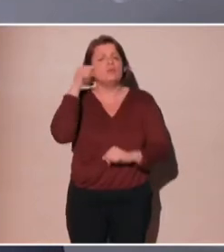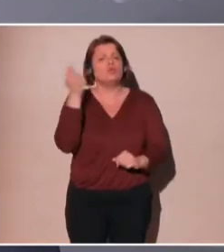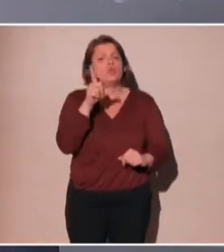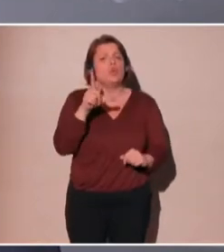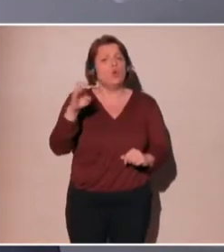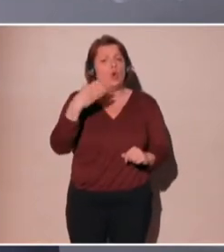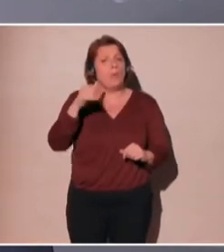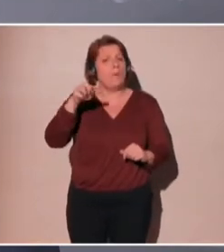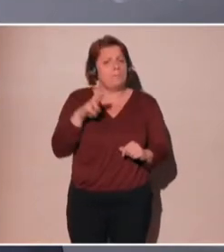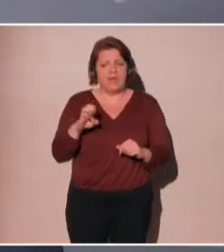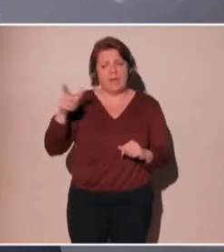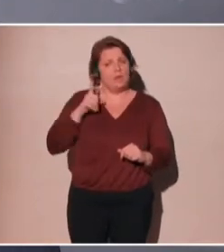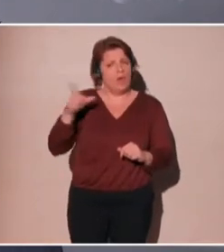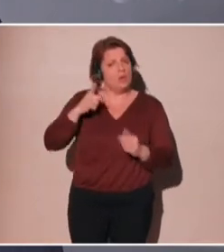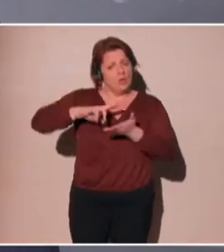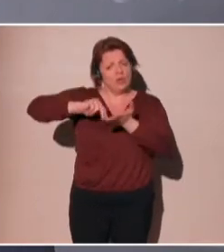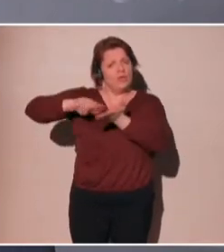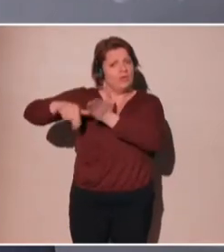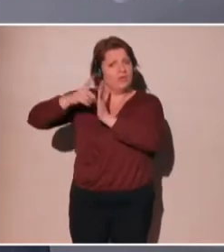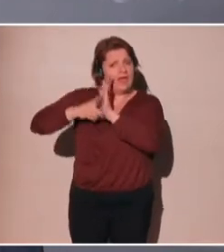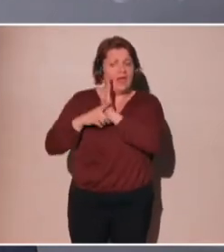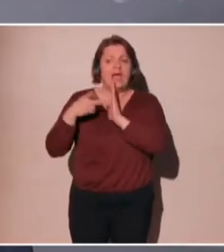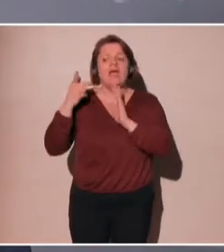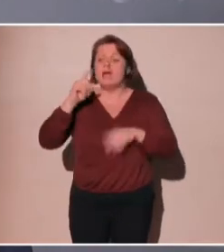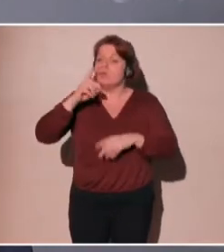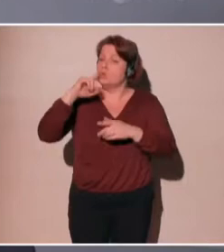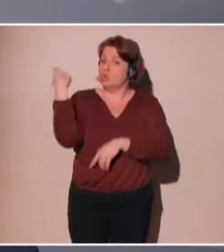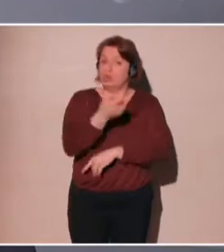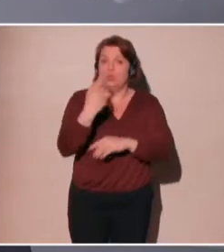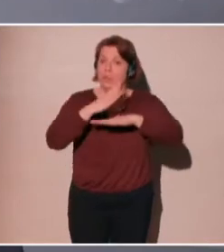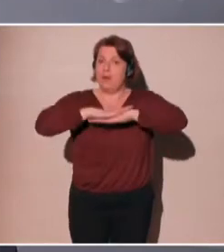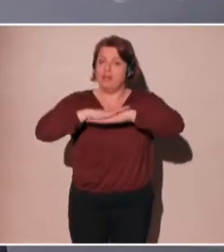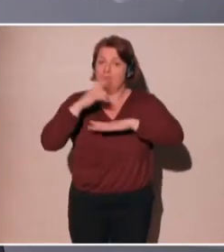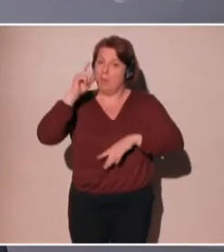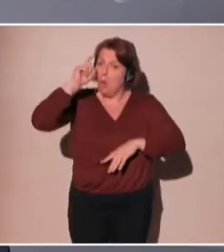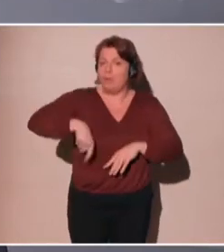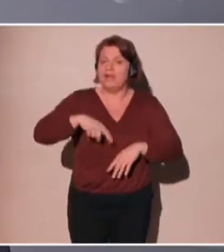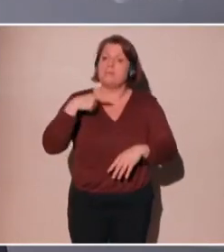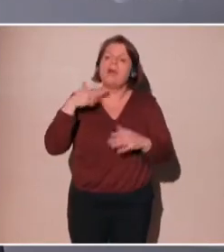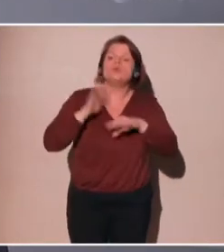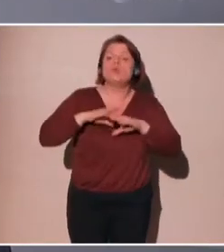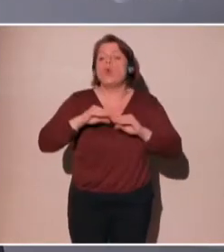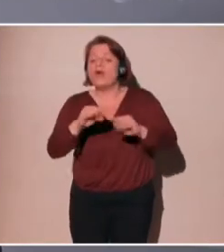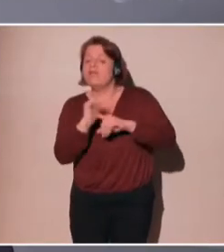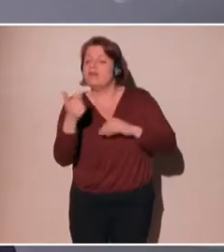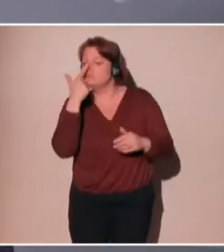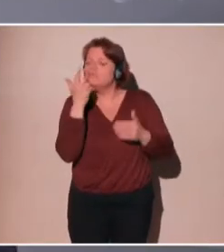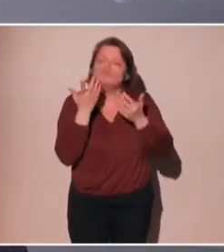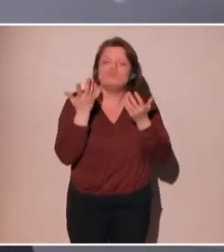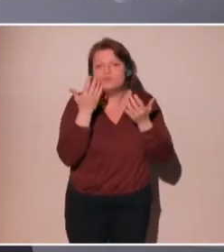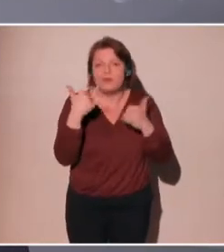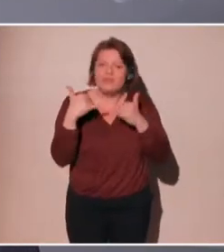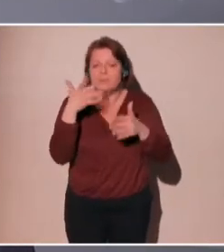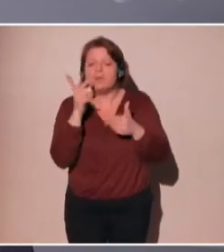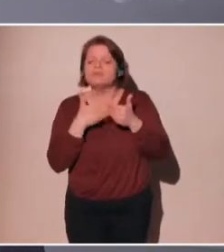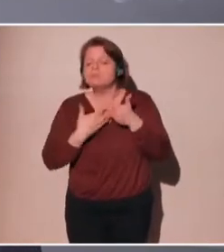who's put the object up for sale or whatever. It's not actually implemented everywhere, even though this particular law does exist. And